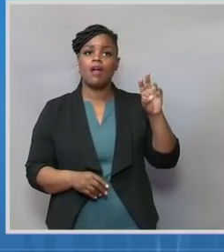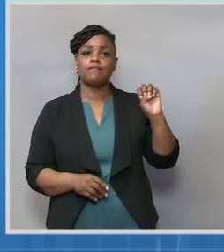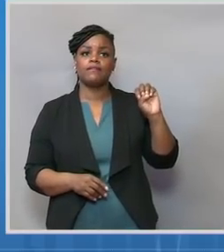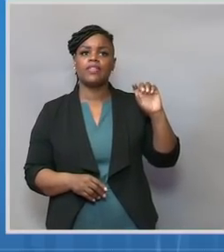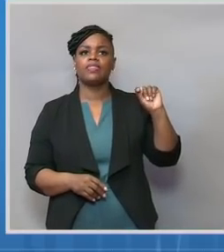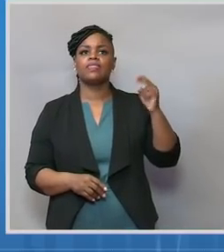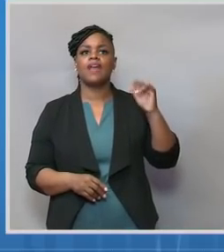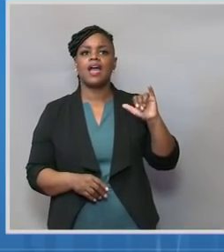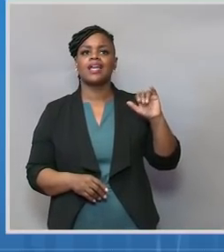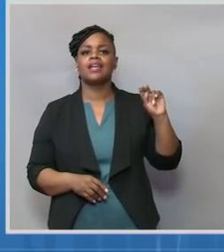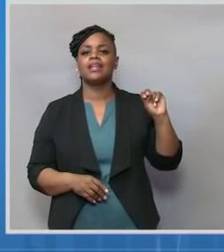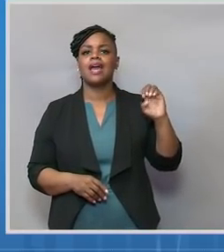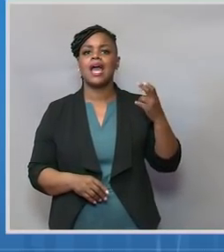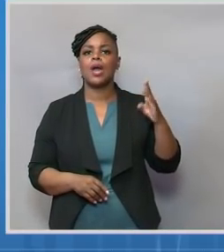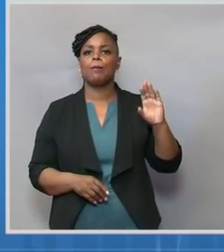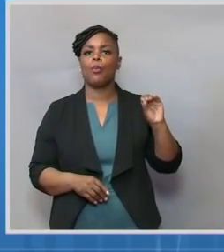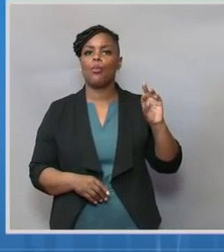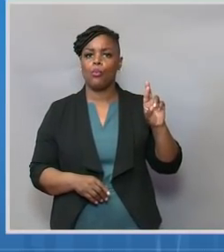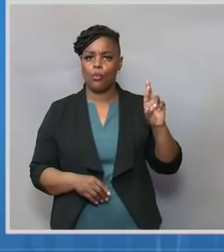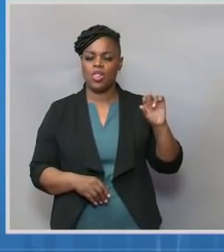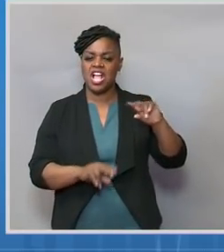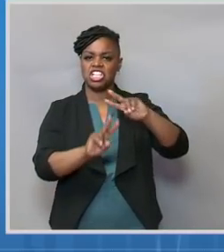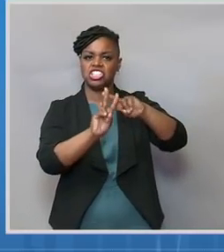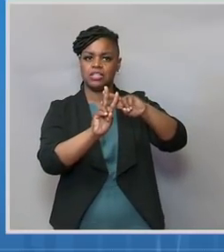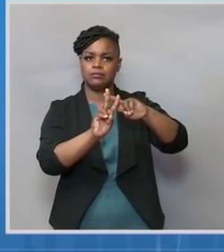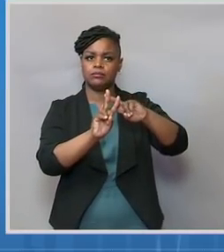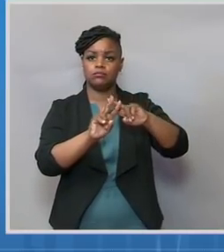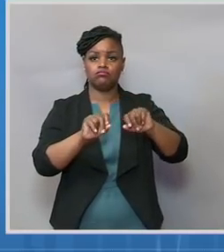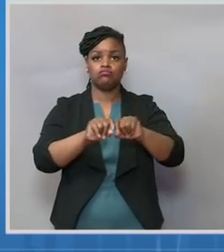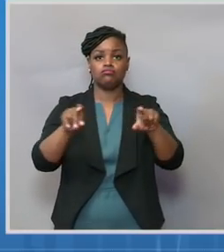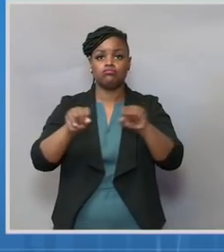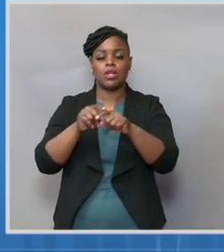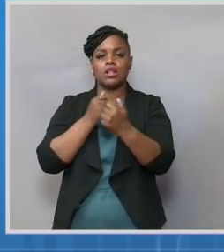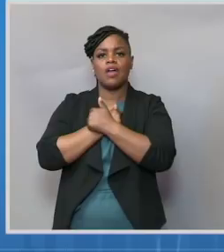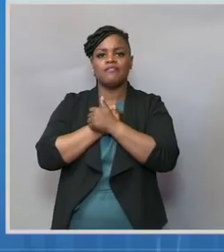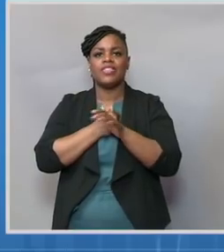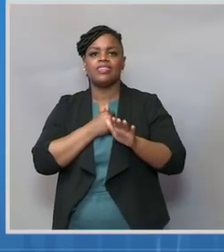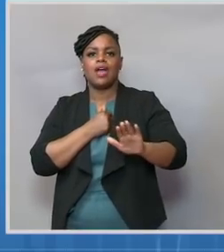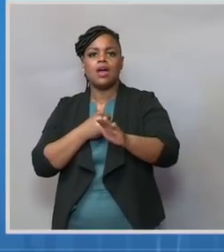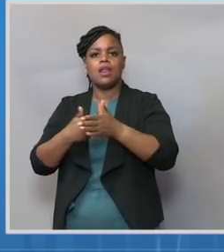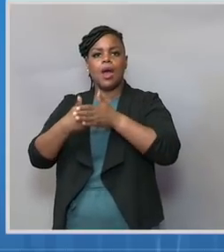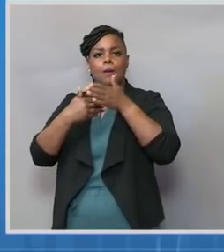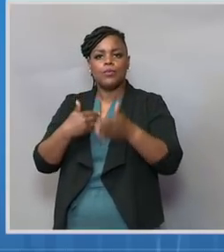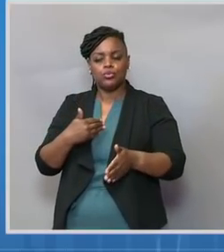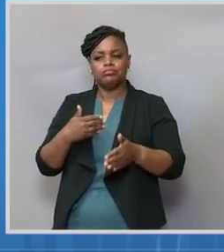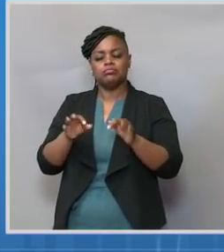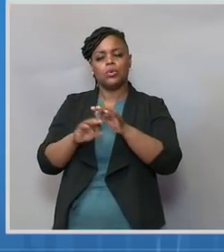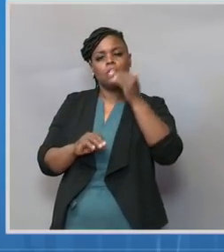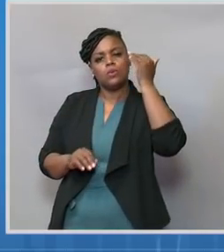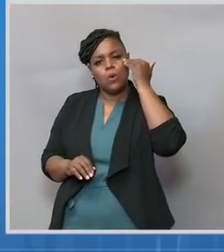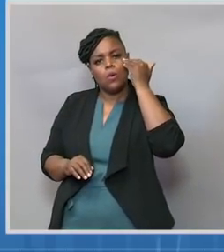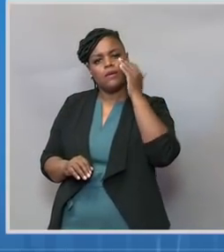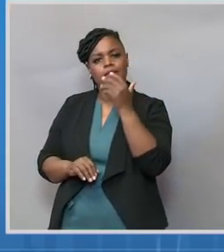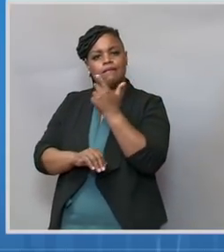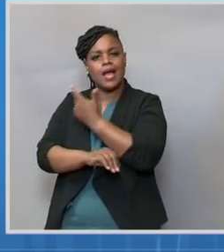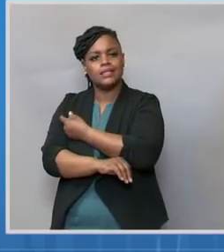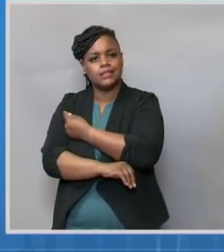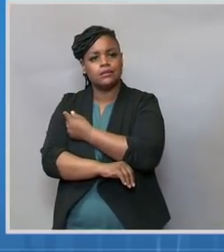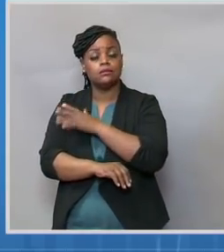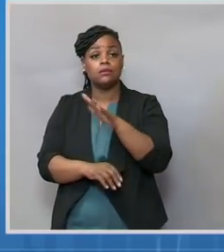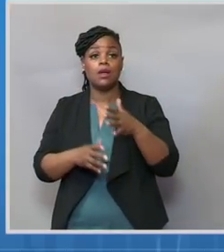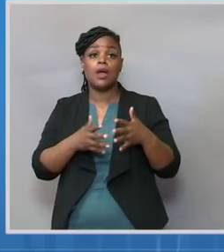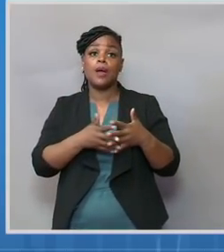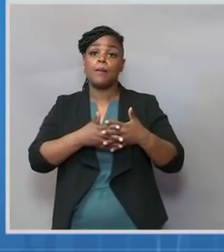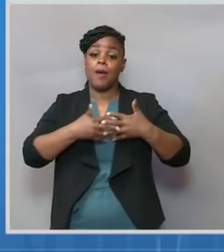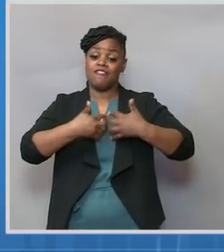they're disseminating this also through publications and webinars. The National Association of Manufacturers and the Manufacturing Institute,